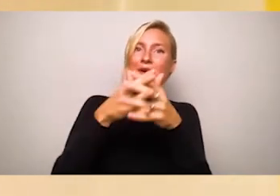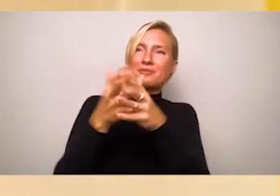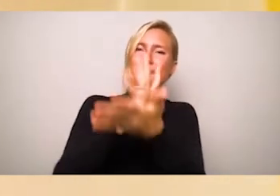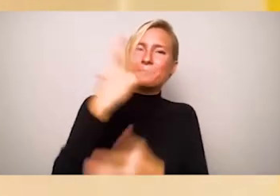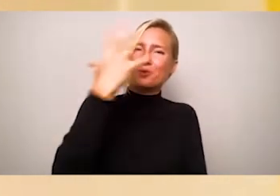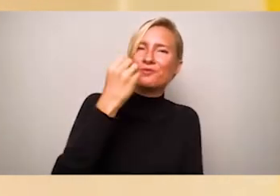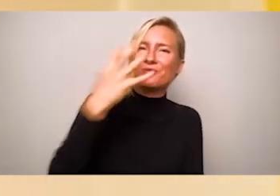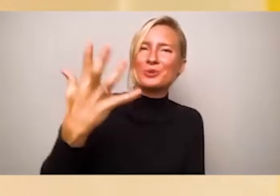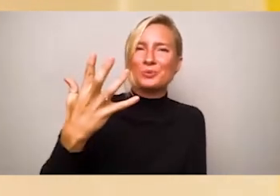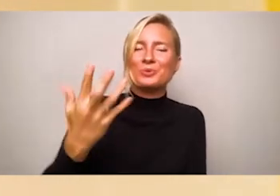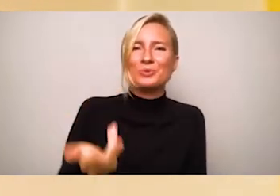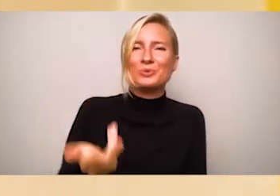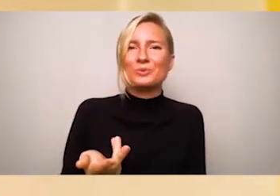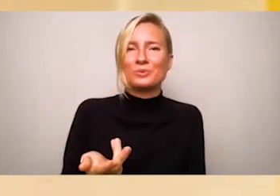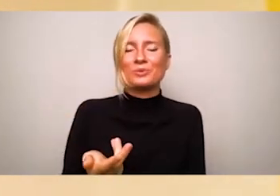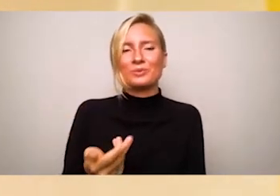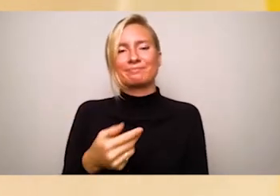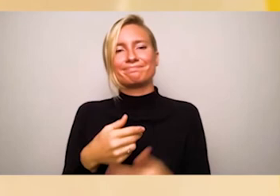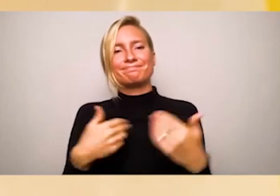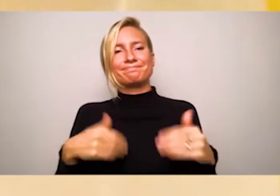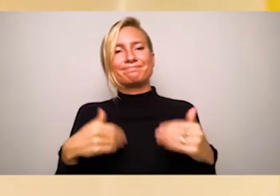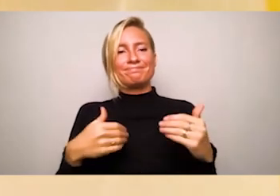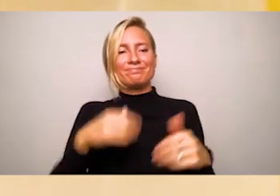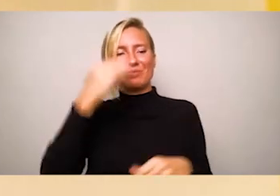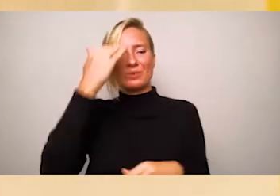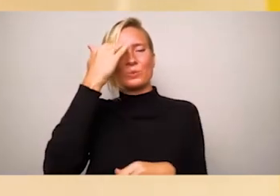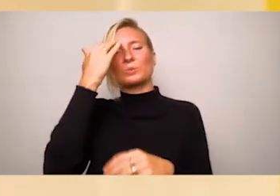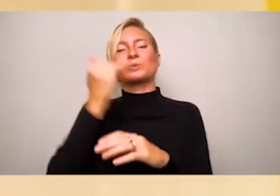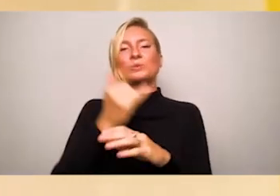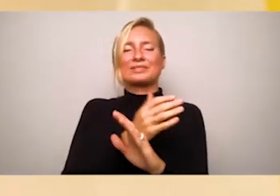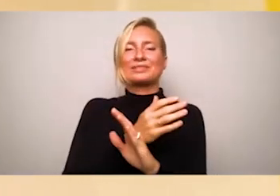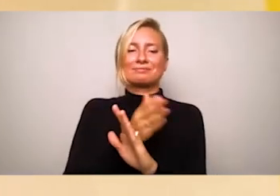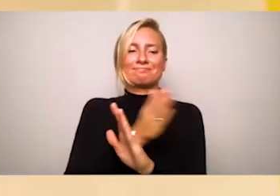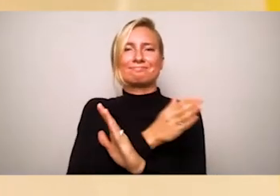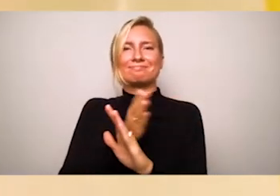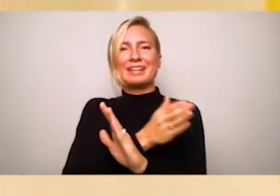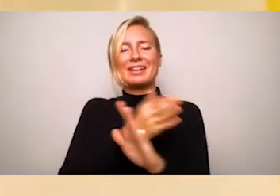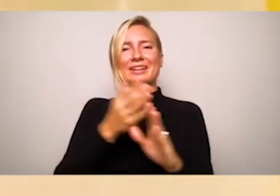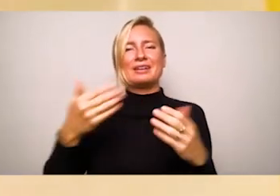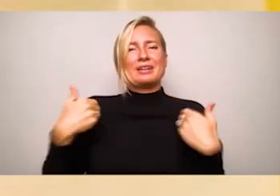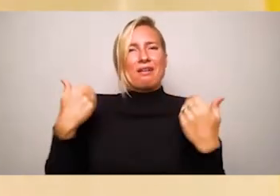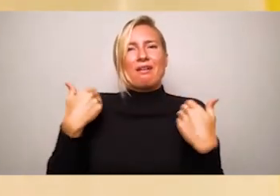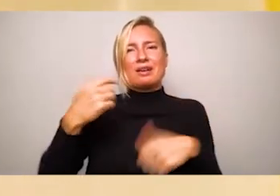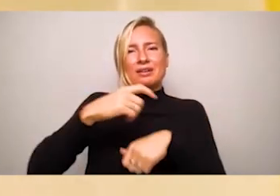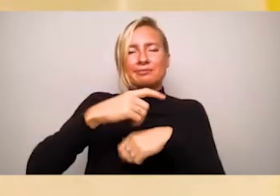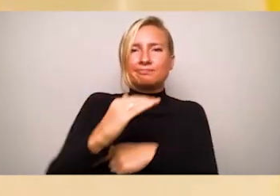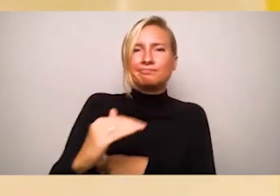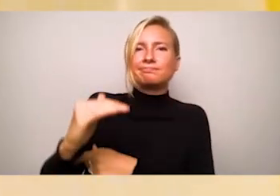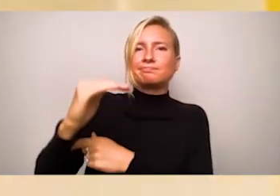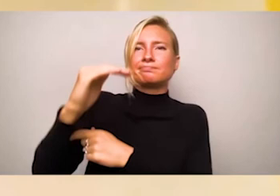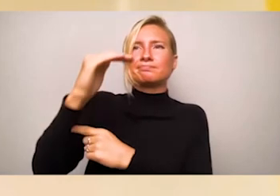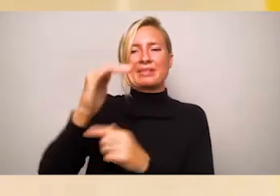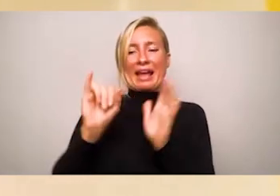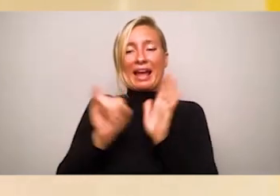and adulthood. That thorny path of identity exploration. Beautiful country